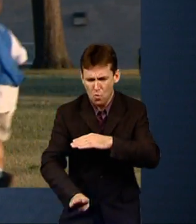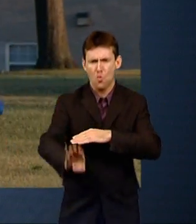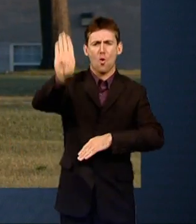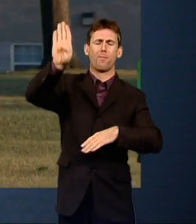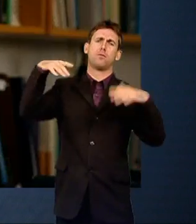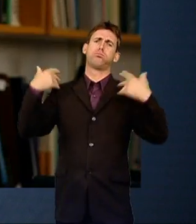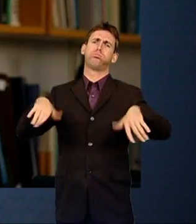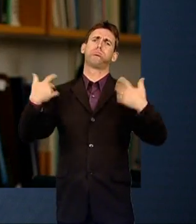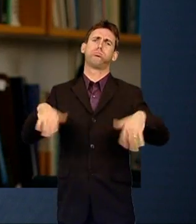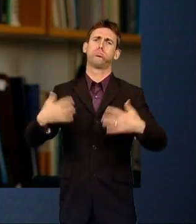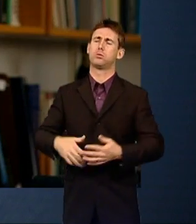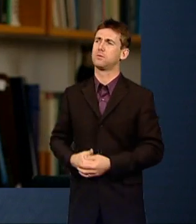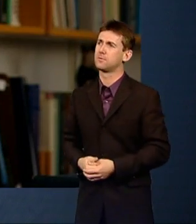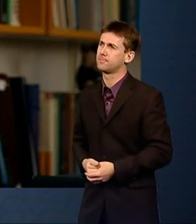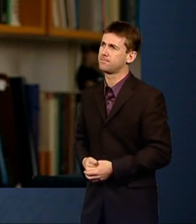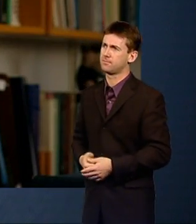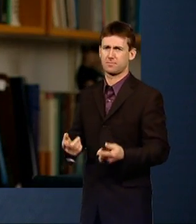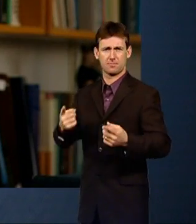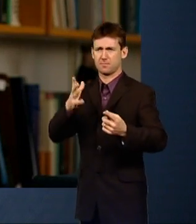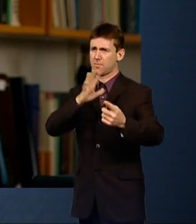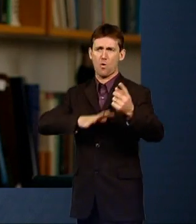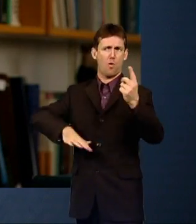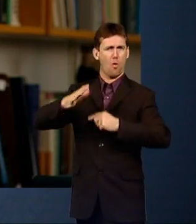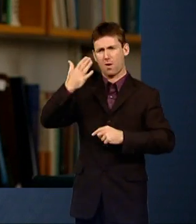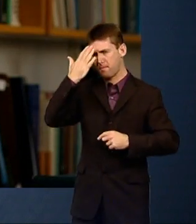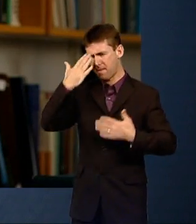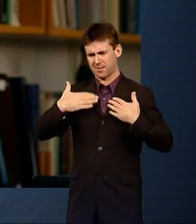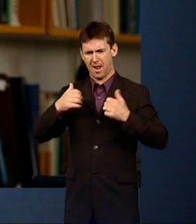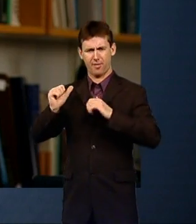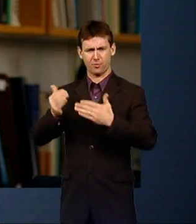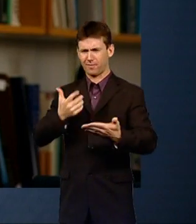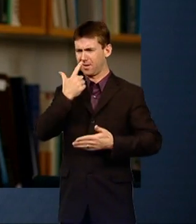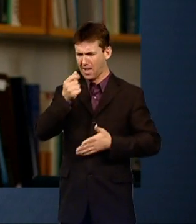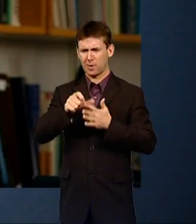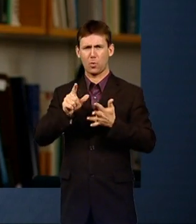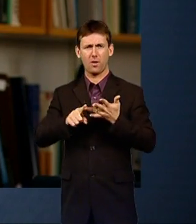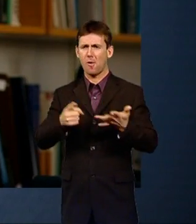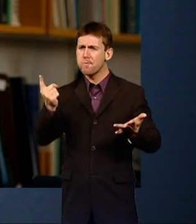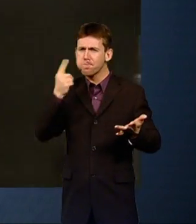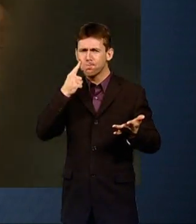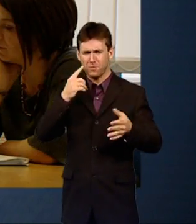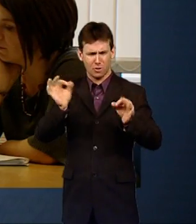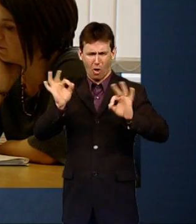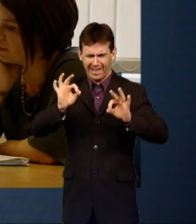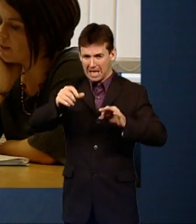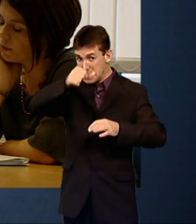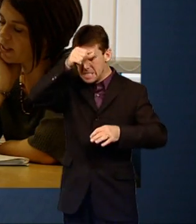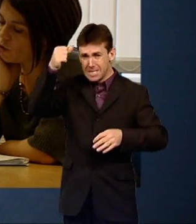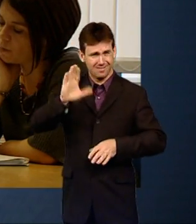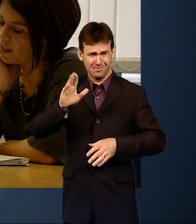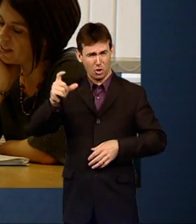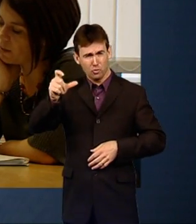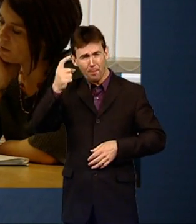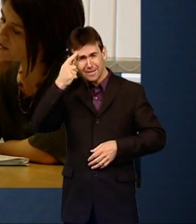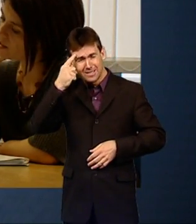Any child and adolescent mental health service could do this. It's very easy to do. It's not rocket science. It's good common sense. Families